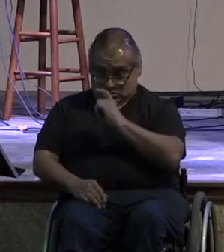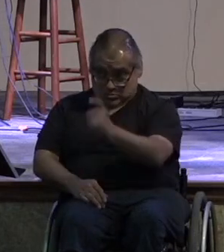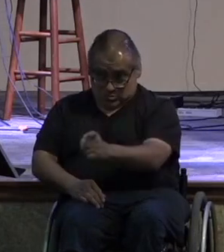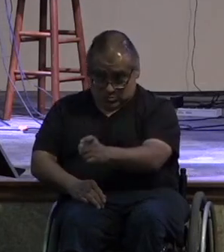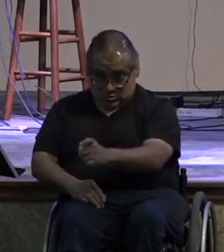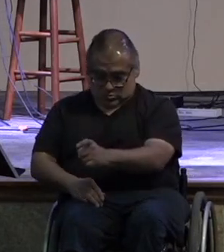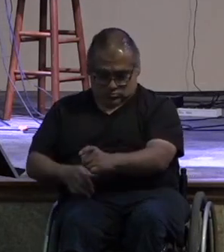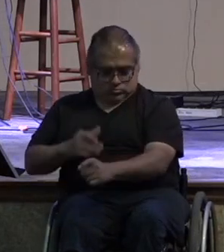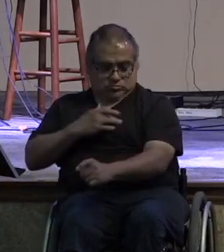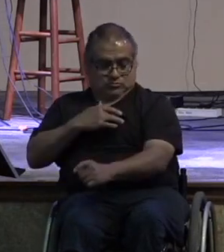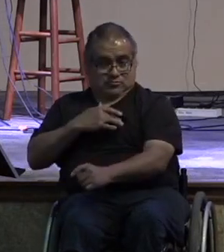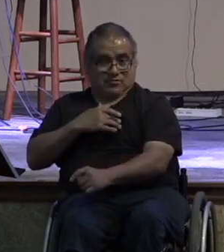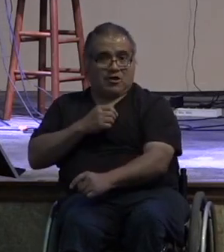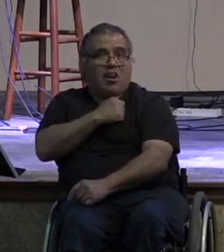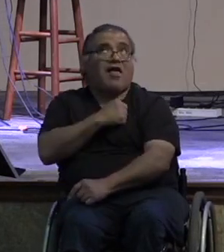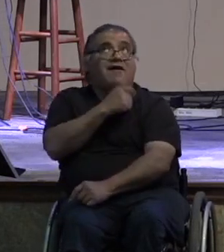others